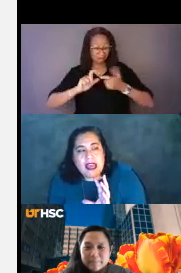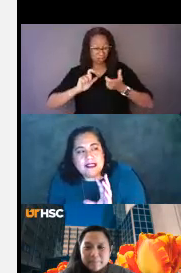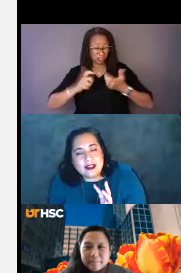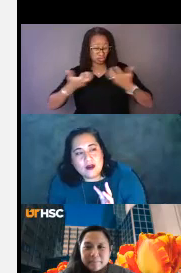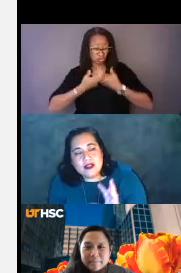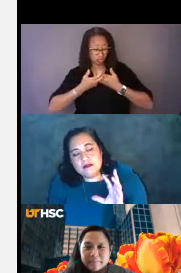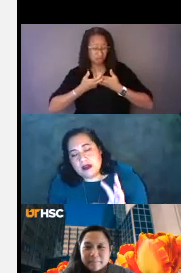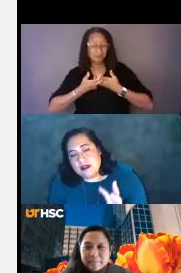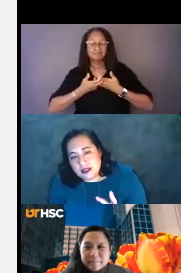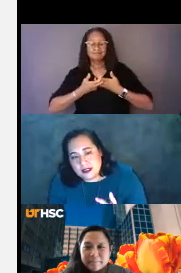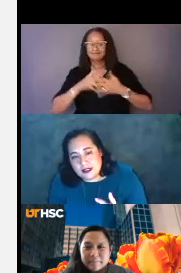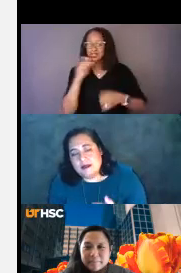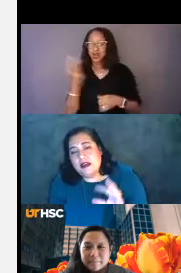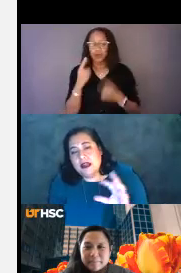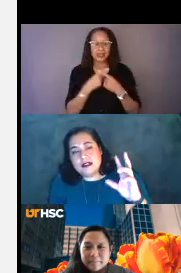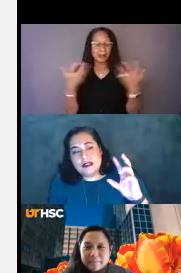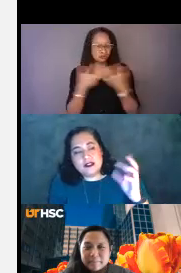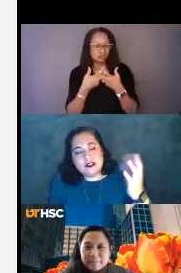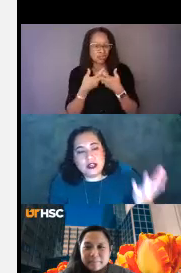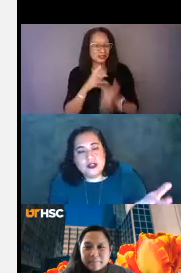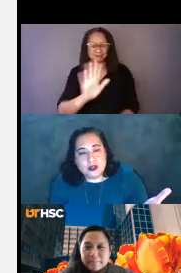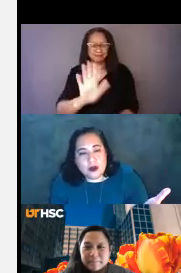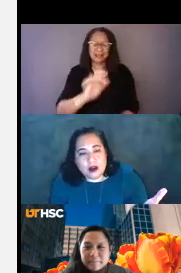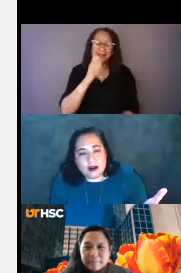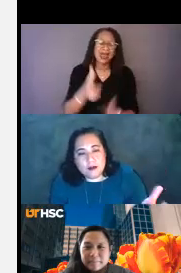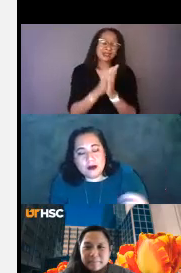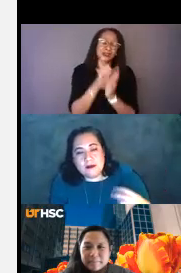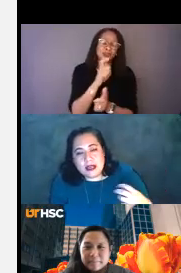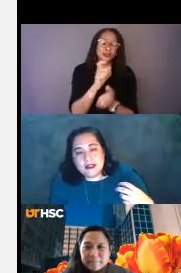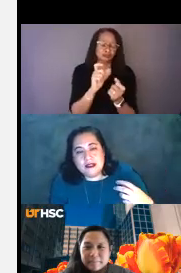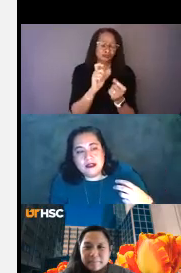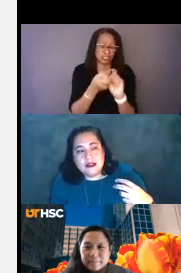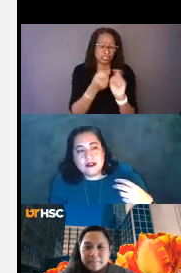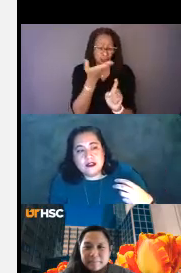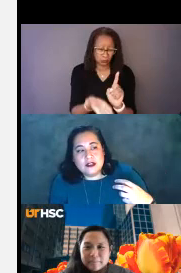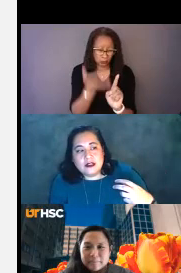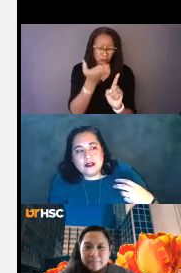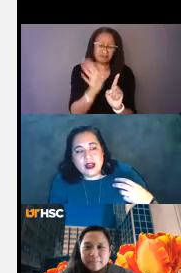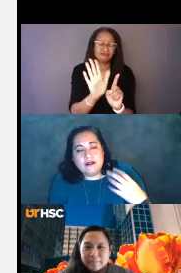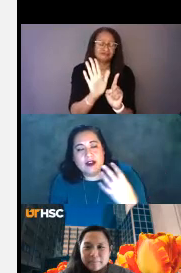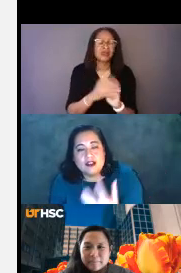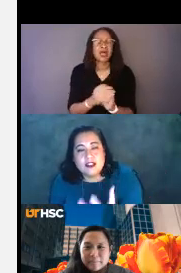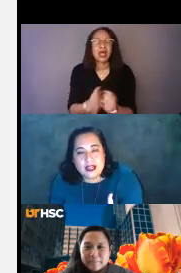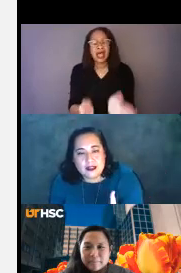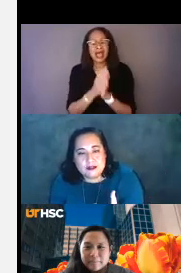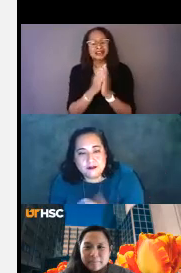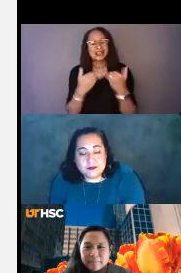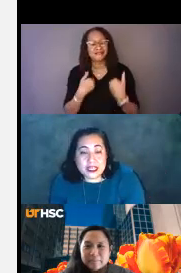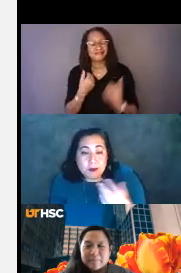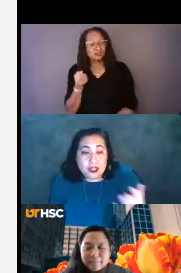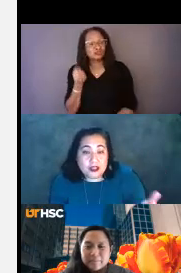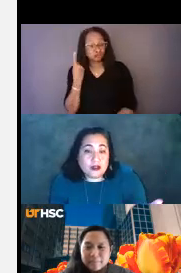And it's not always about adjusting to them. not asking you to change who you are, but I'm asking to have understanding,